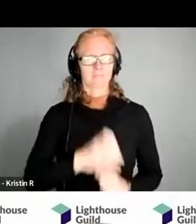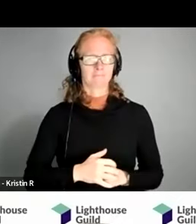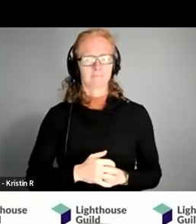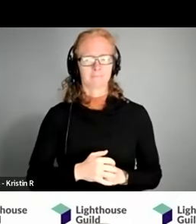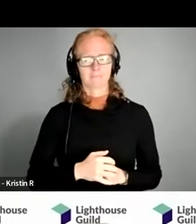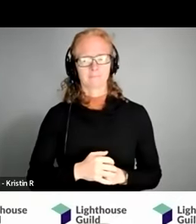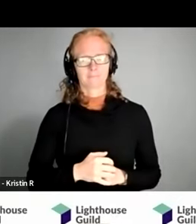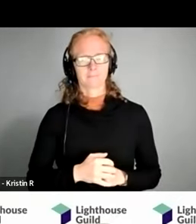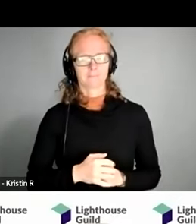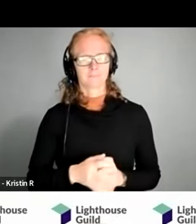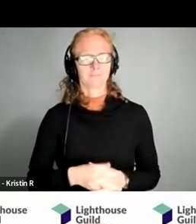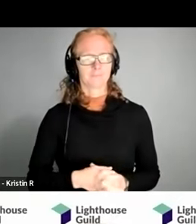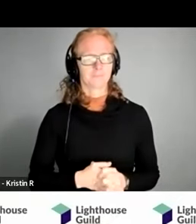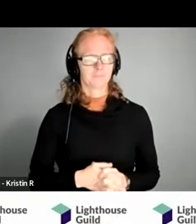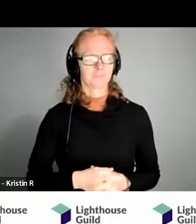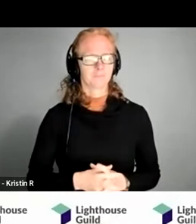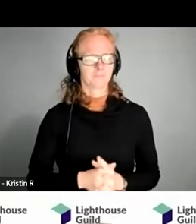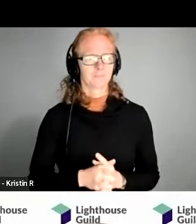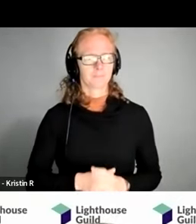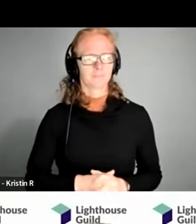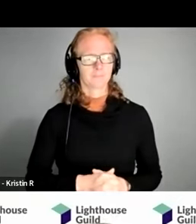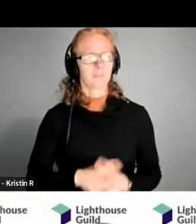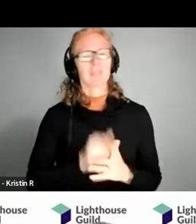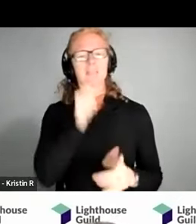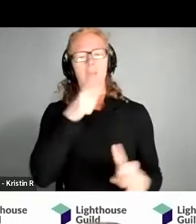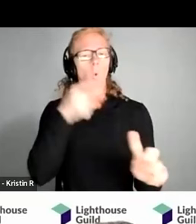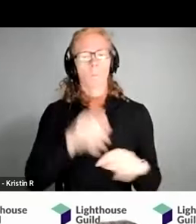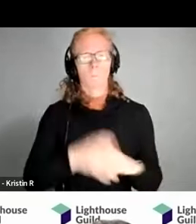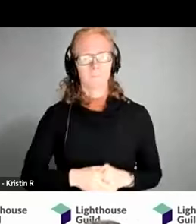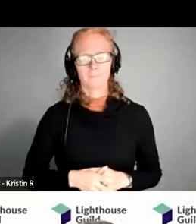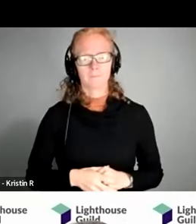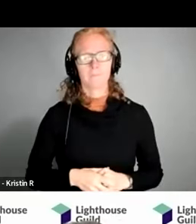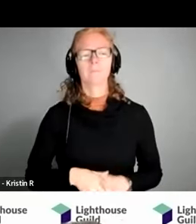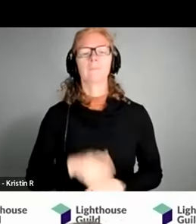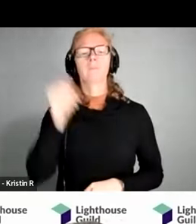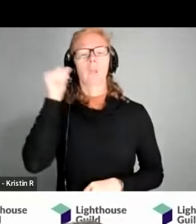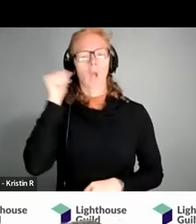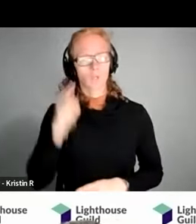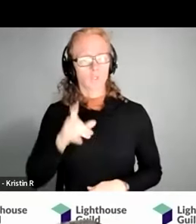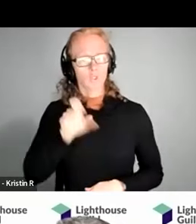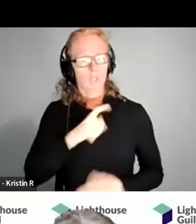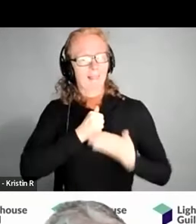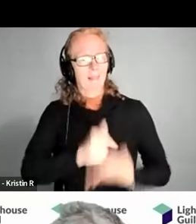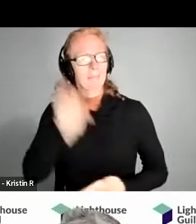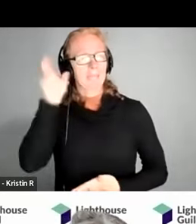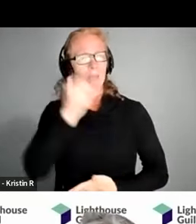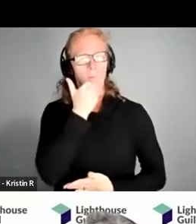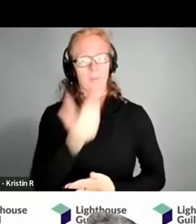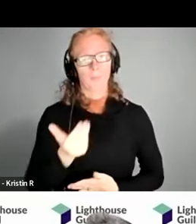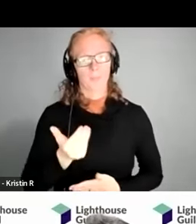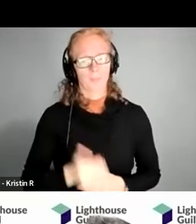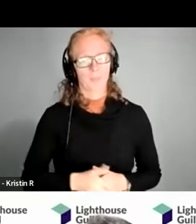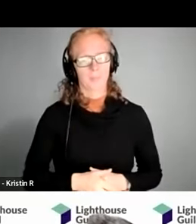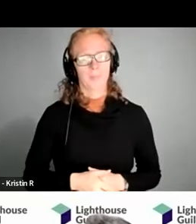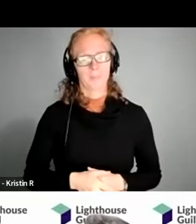the the goal for an audiologist an audiologist is really should be getting you to hear well and and so